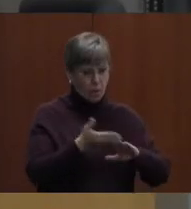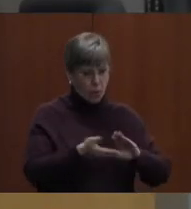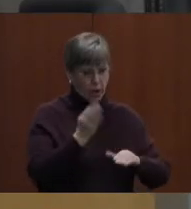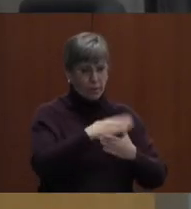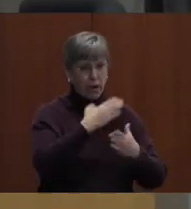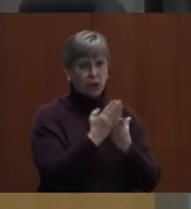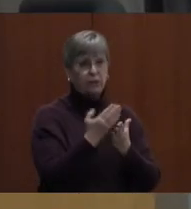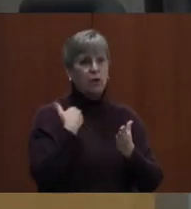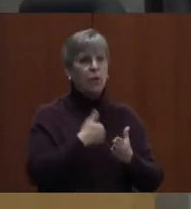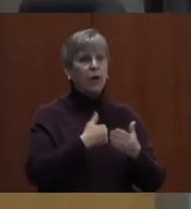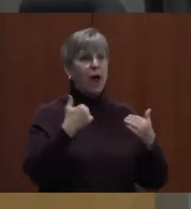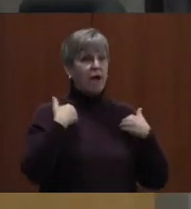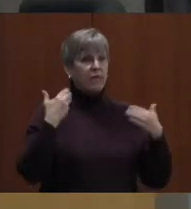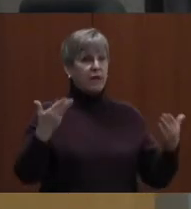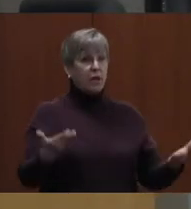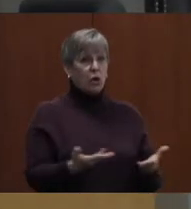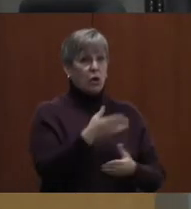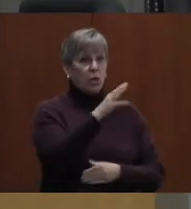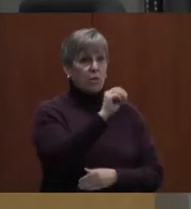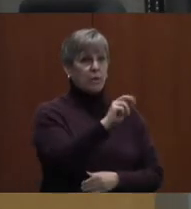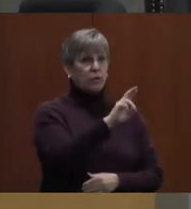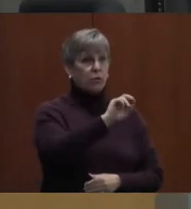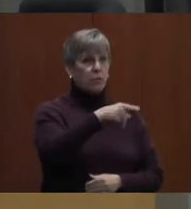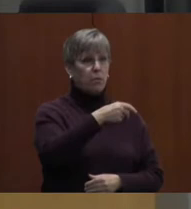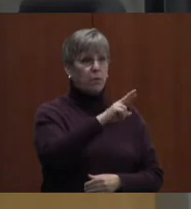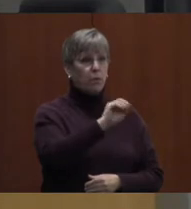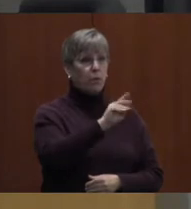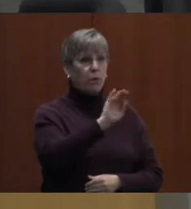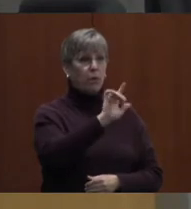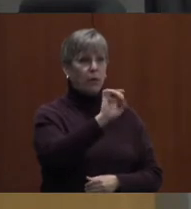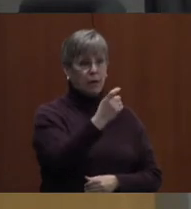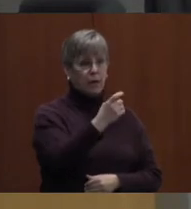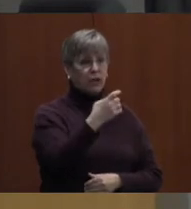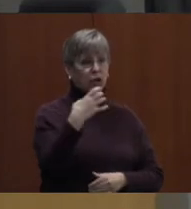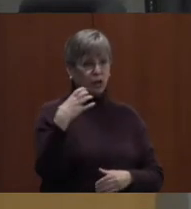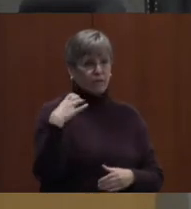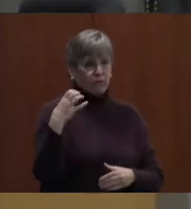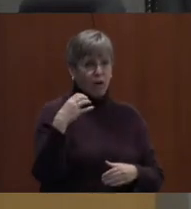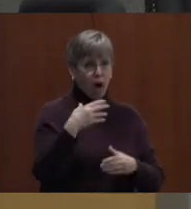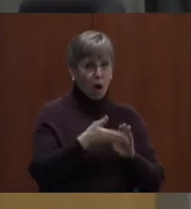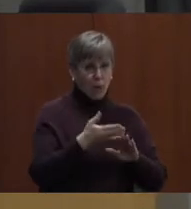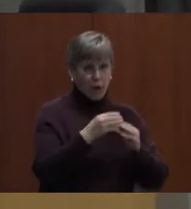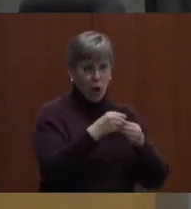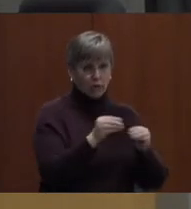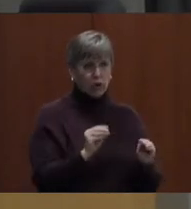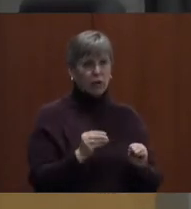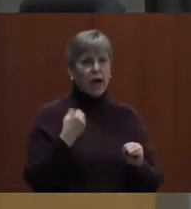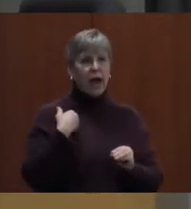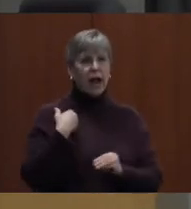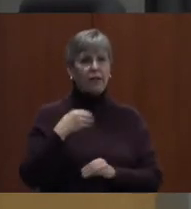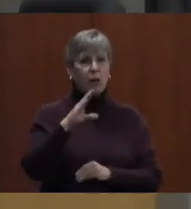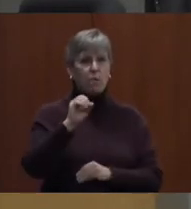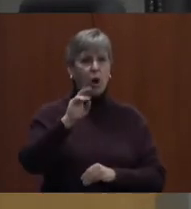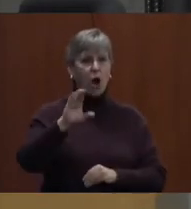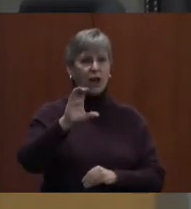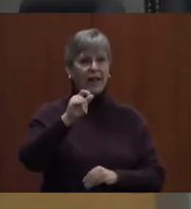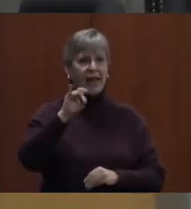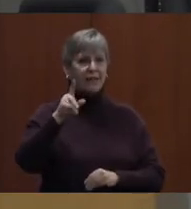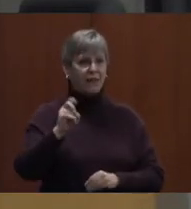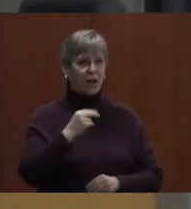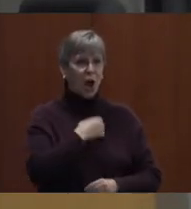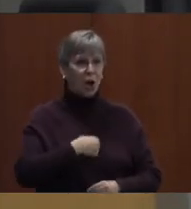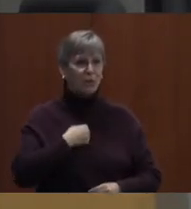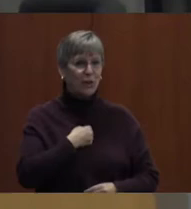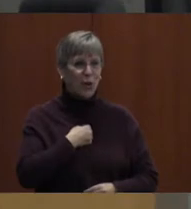So we have with us Mr. Prew, our chief operating officer, and the BARC liaison. And I'm sorry I don't have your name, but